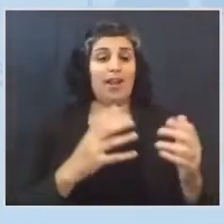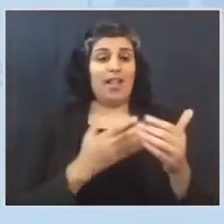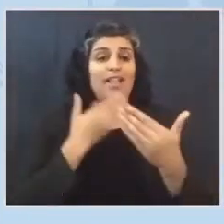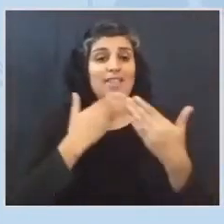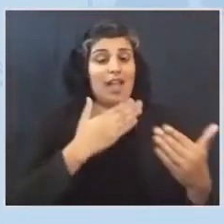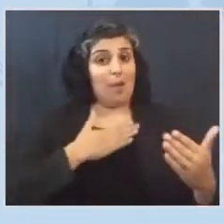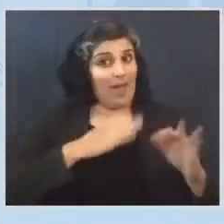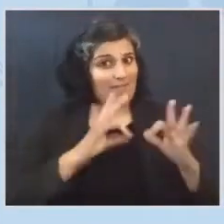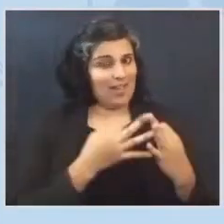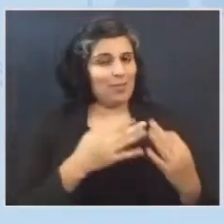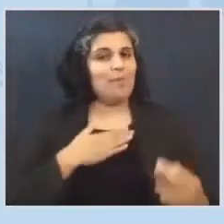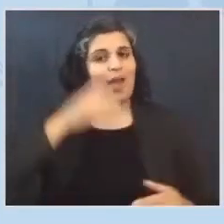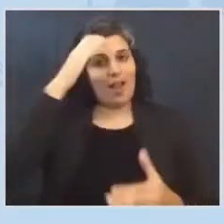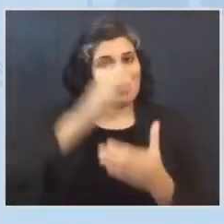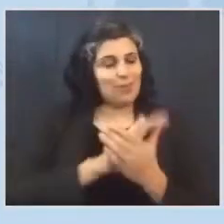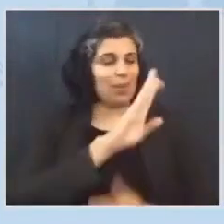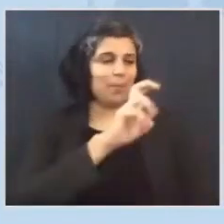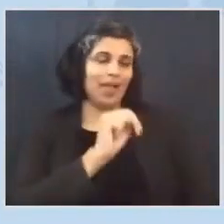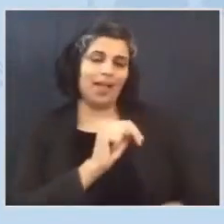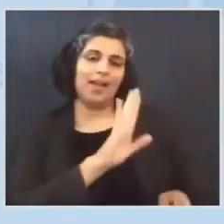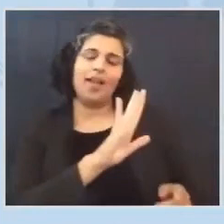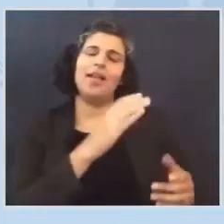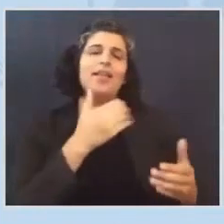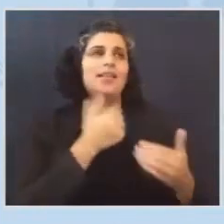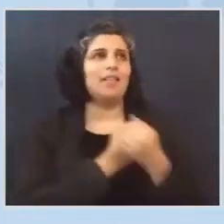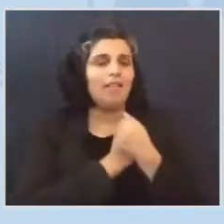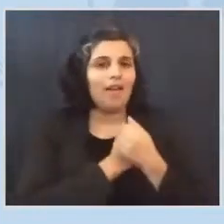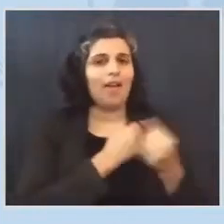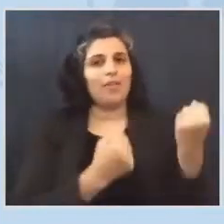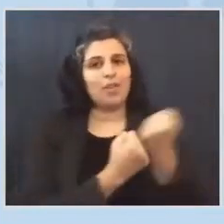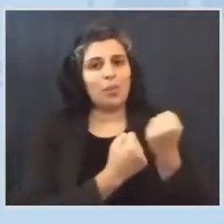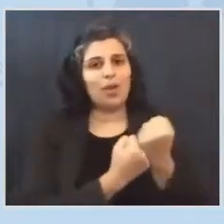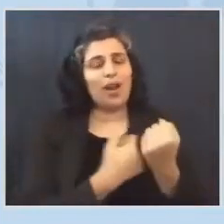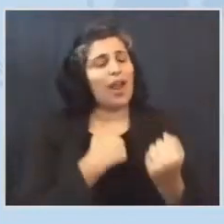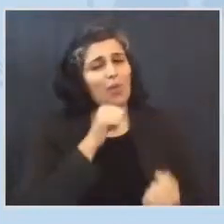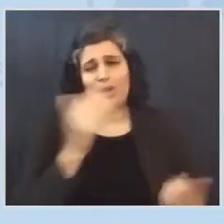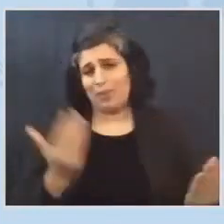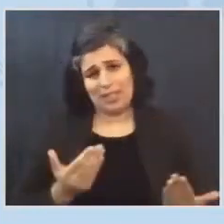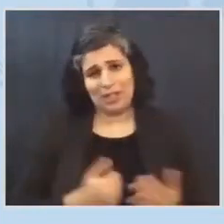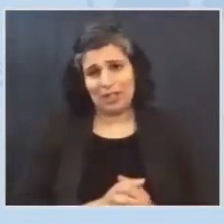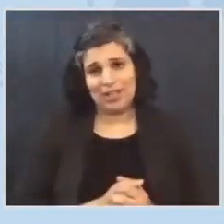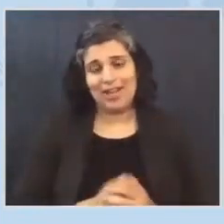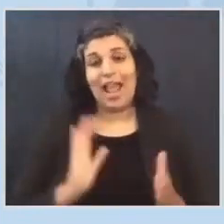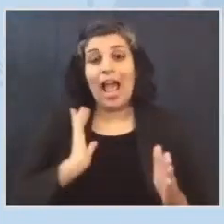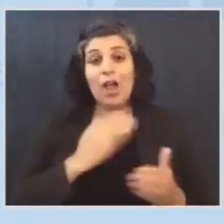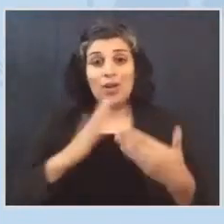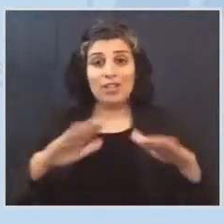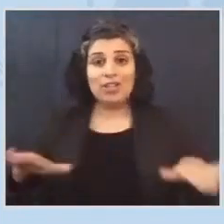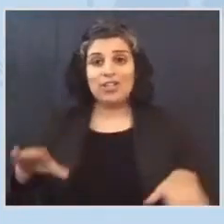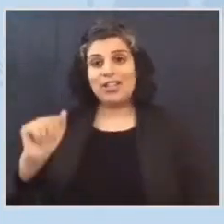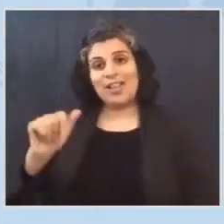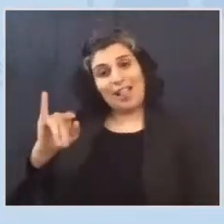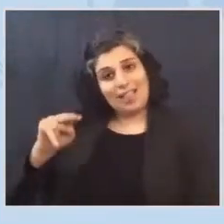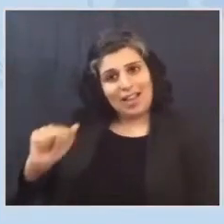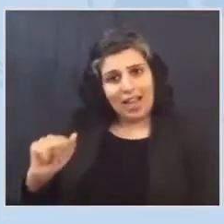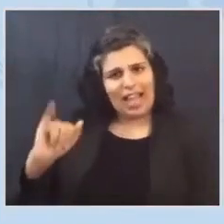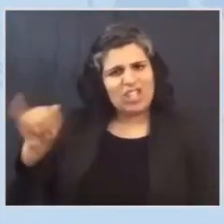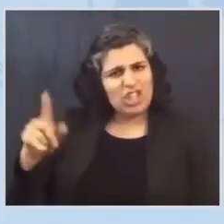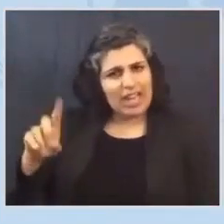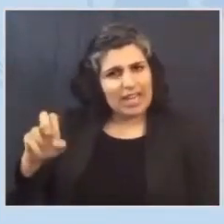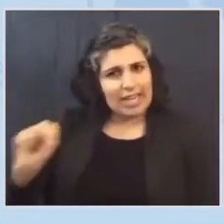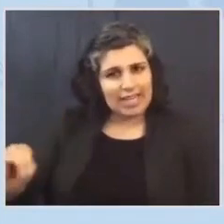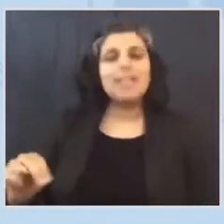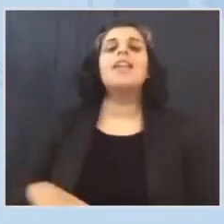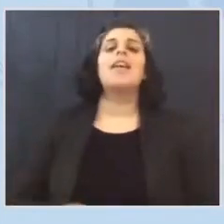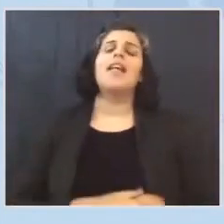husband Ben, without whose love and support I would simply not be her, and our children, Alina and Jayden. Thank